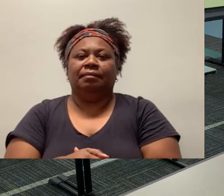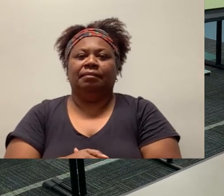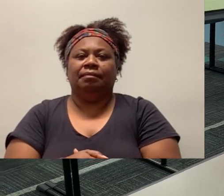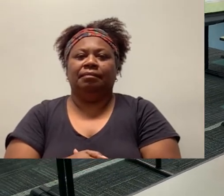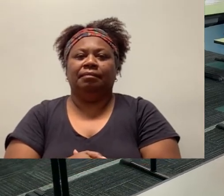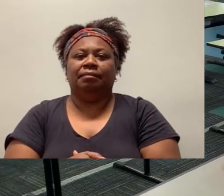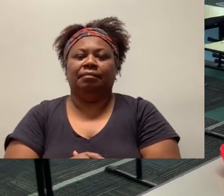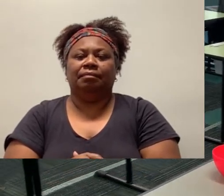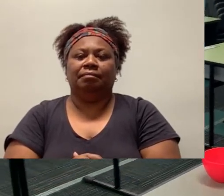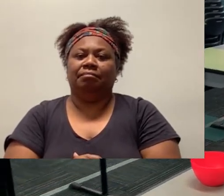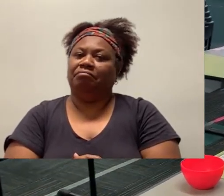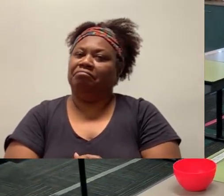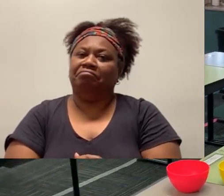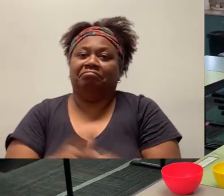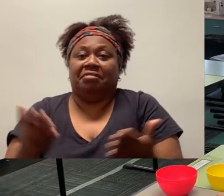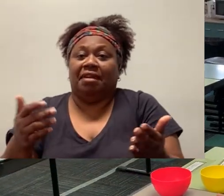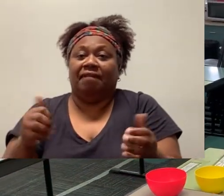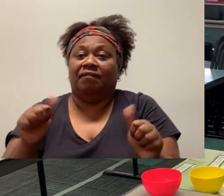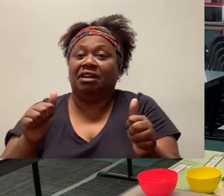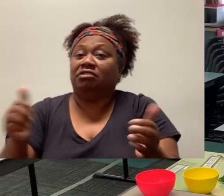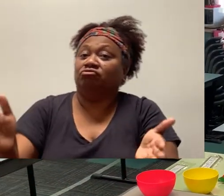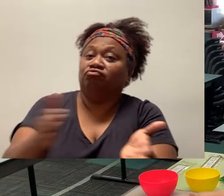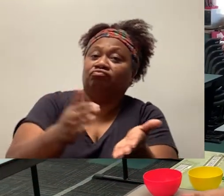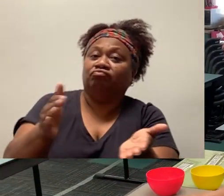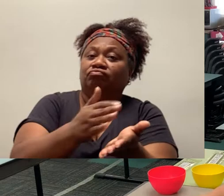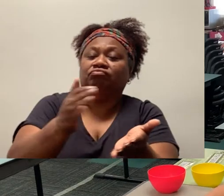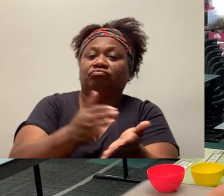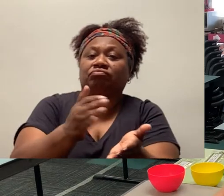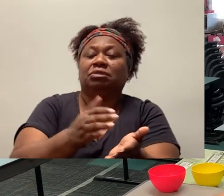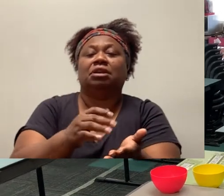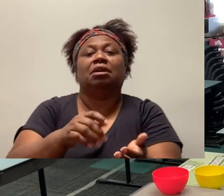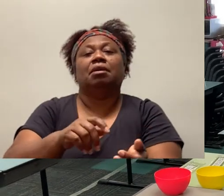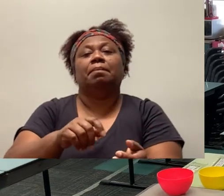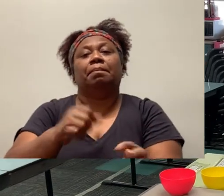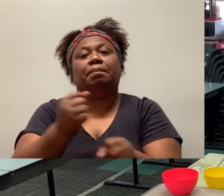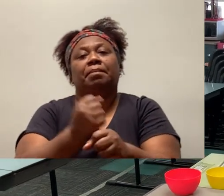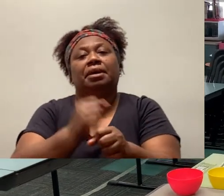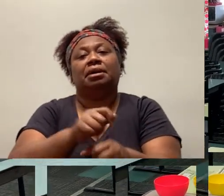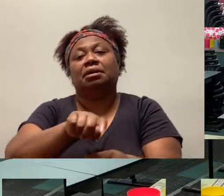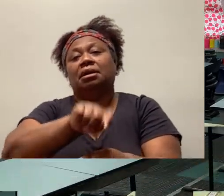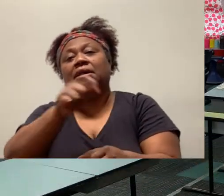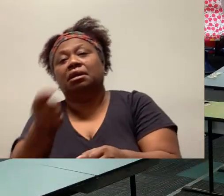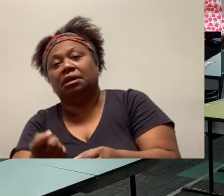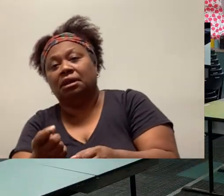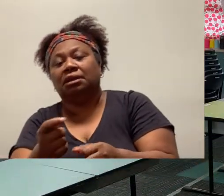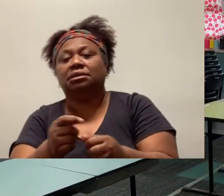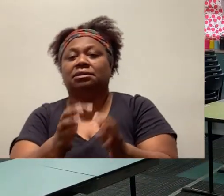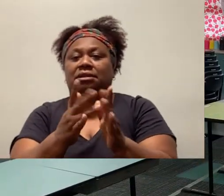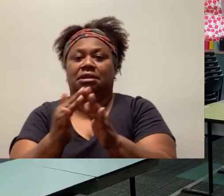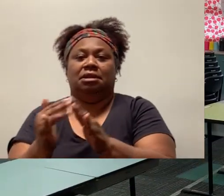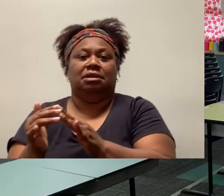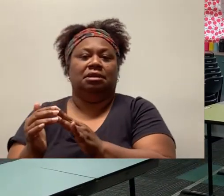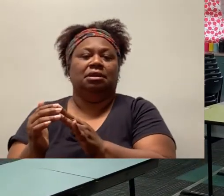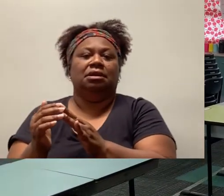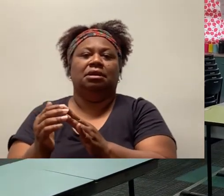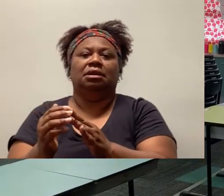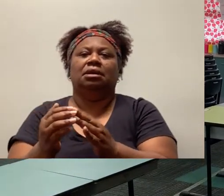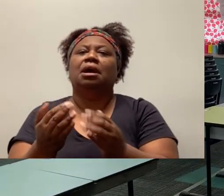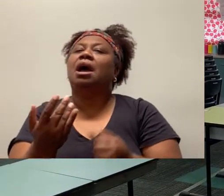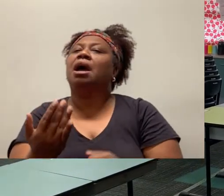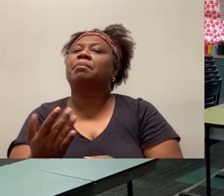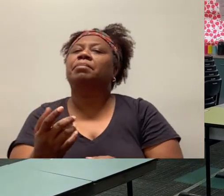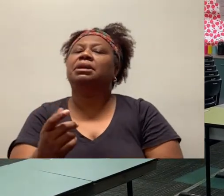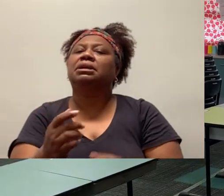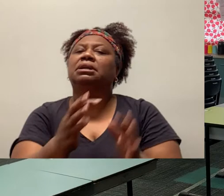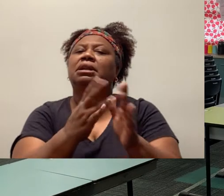And then of course we can just smush them all back together again and do the next couple of letters to go. How many words did you make